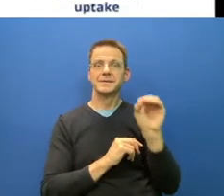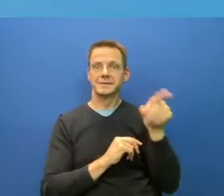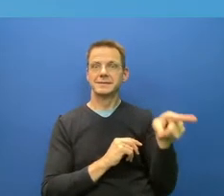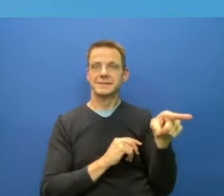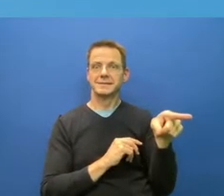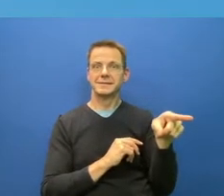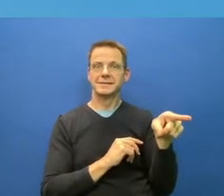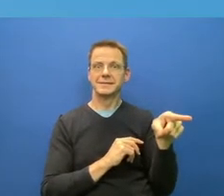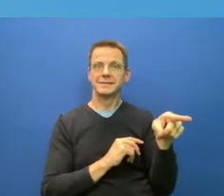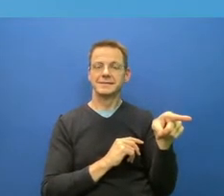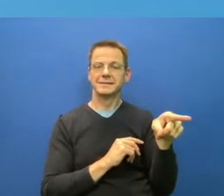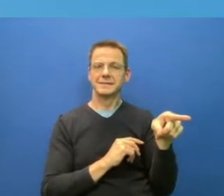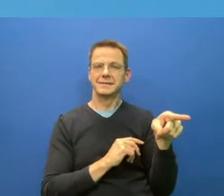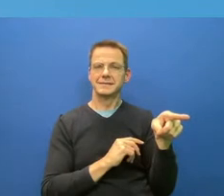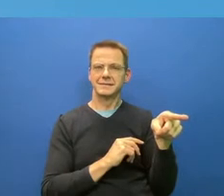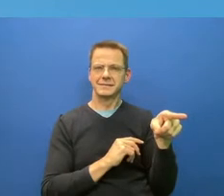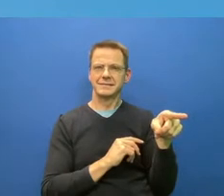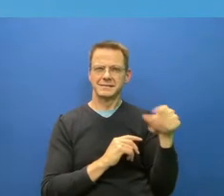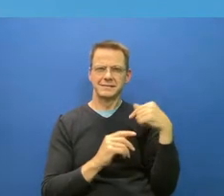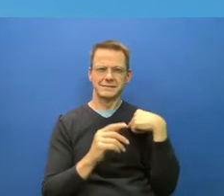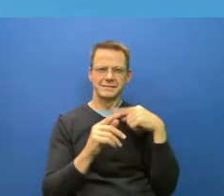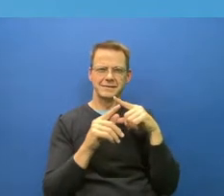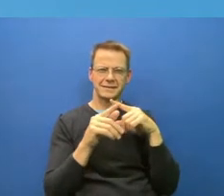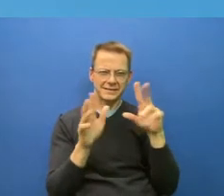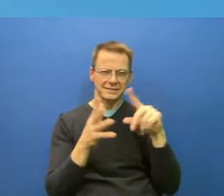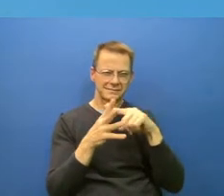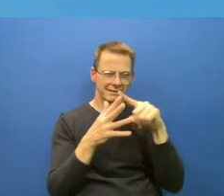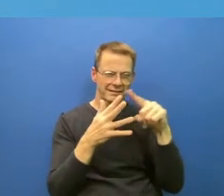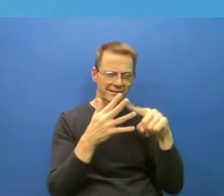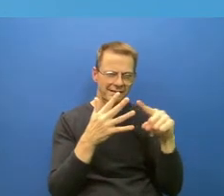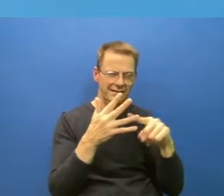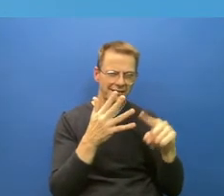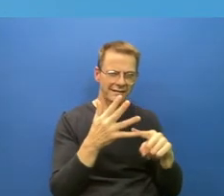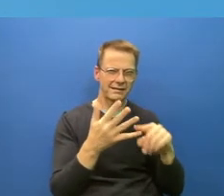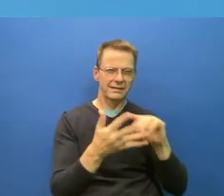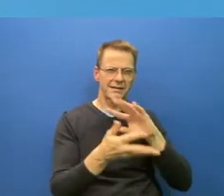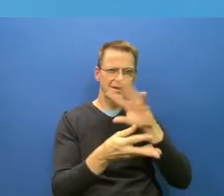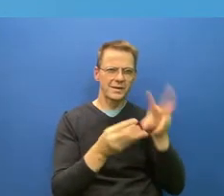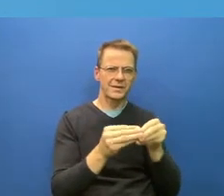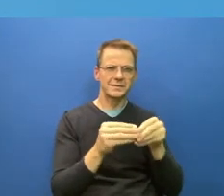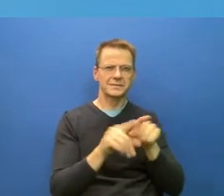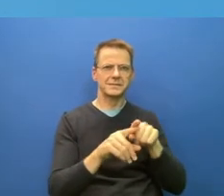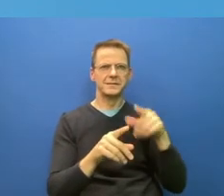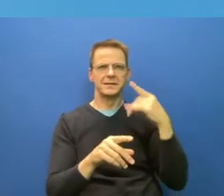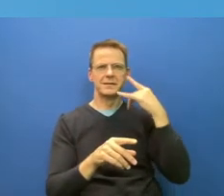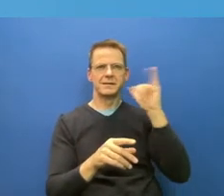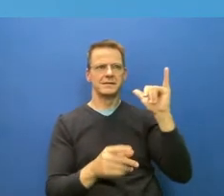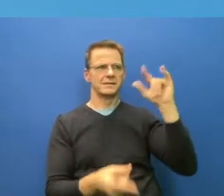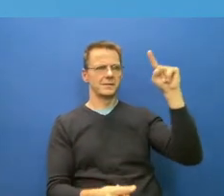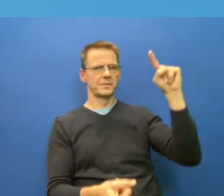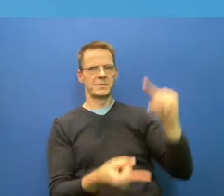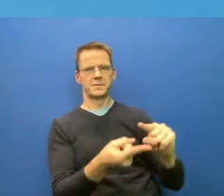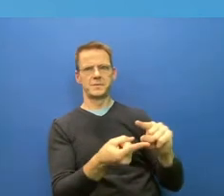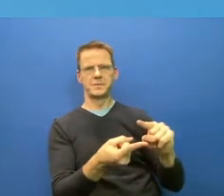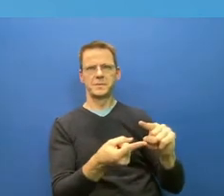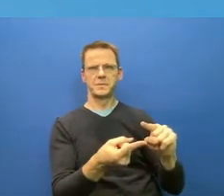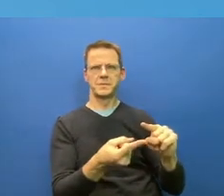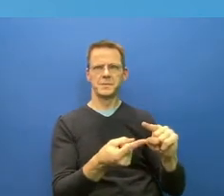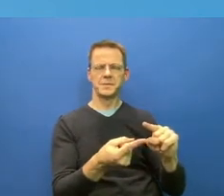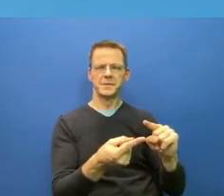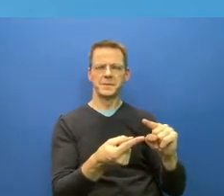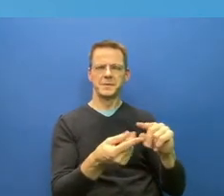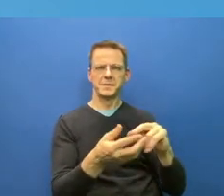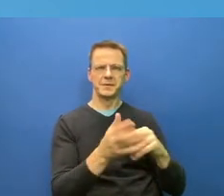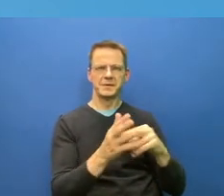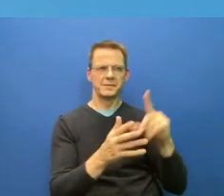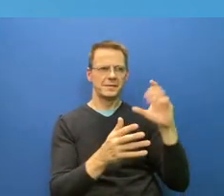to three months where we've had some of the lowest case counts in Canada per capita. It might be coming to an end today, though, because we saw an uptick in cases and